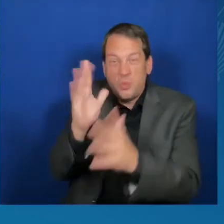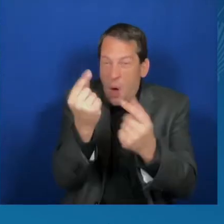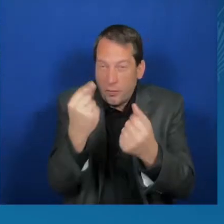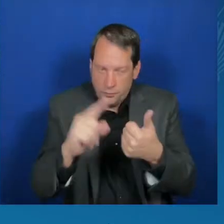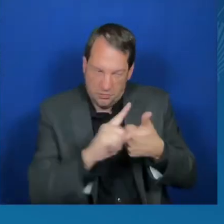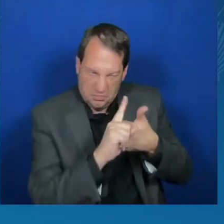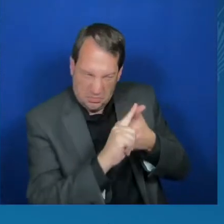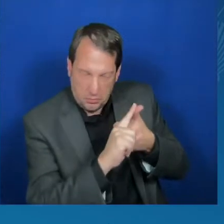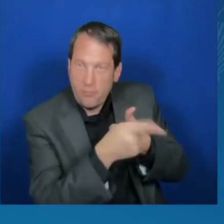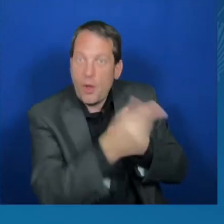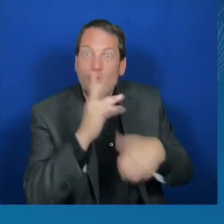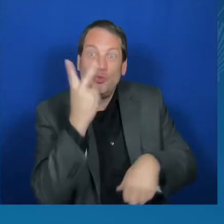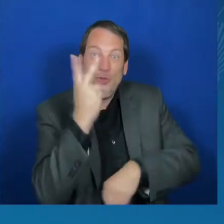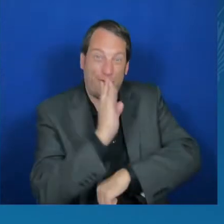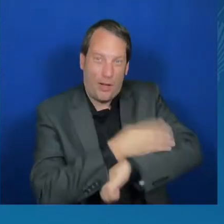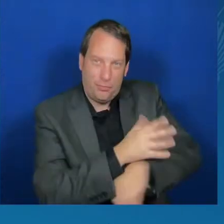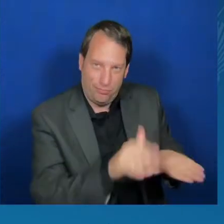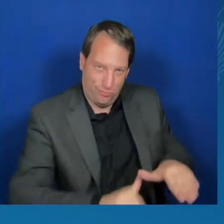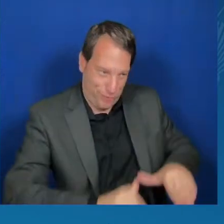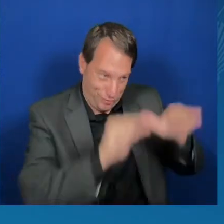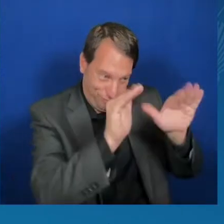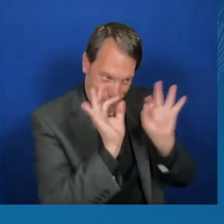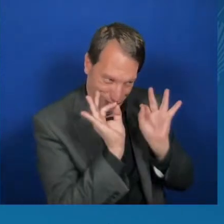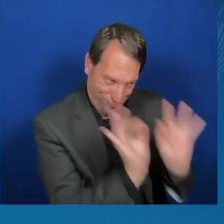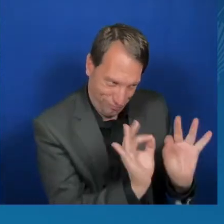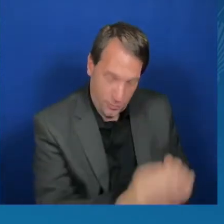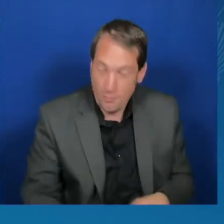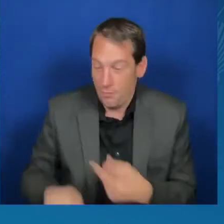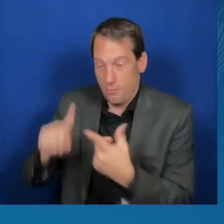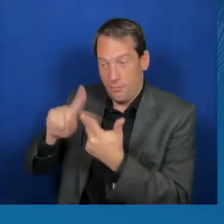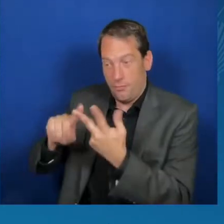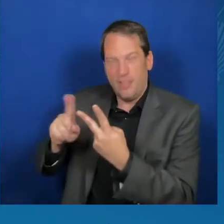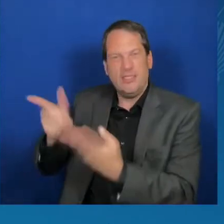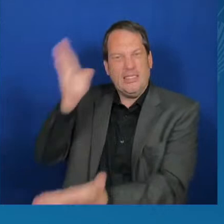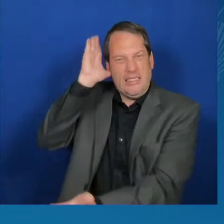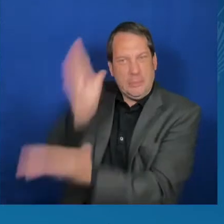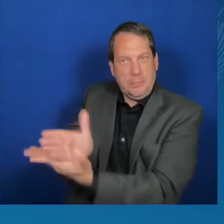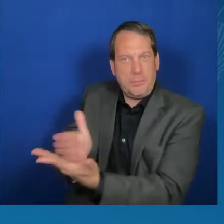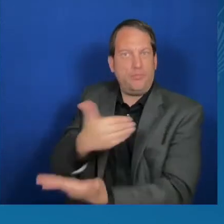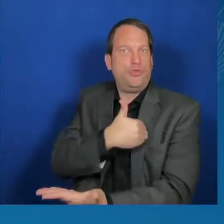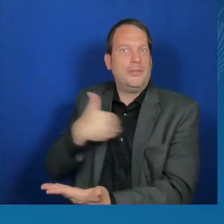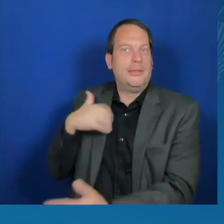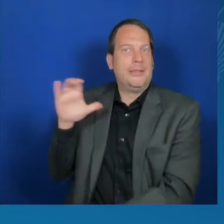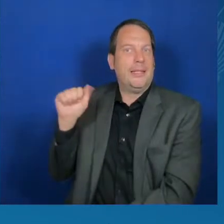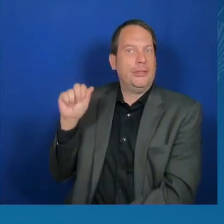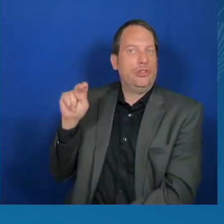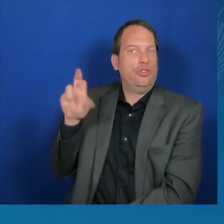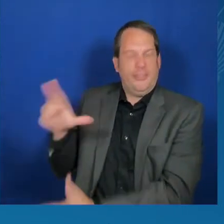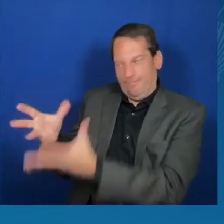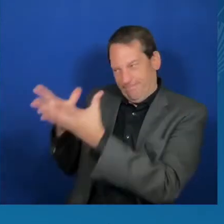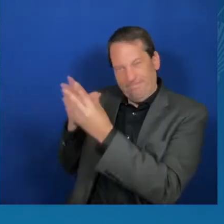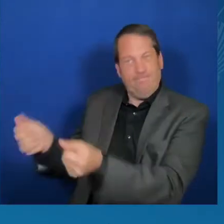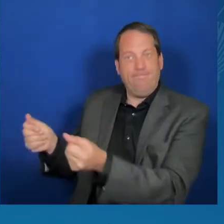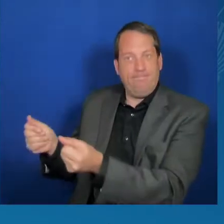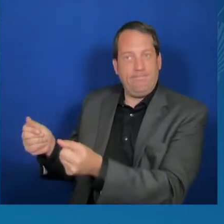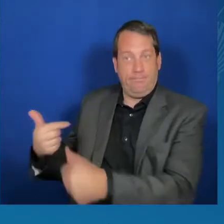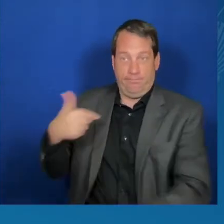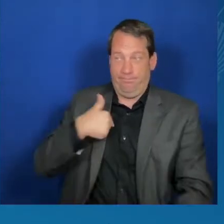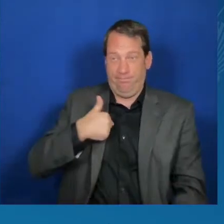At a very early age then, I learned from her about the power of innovation